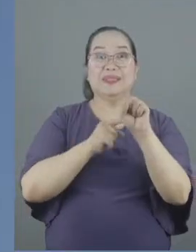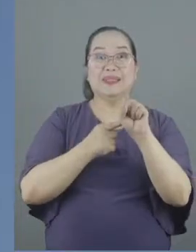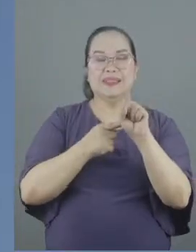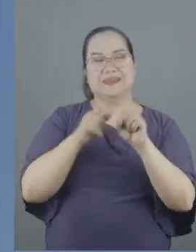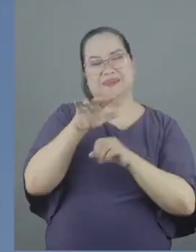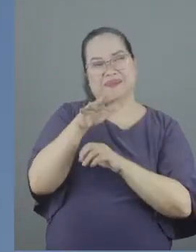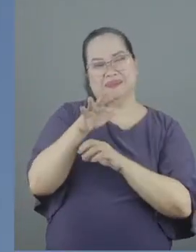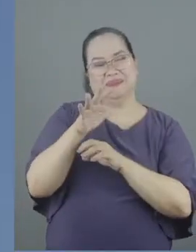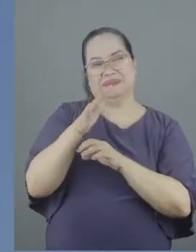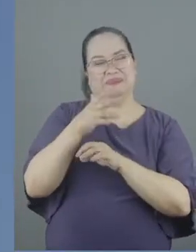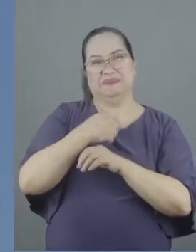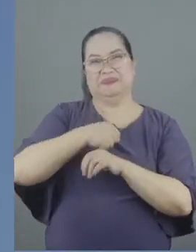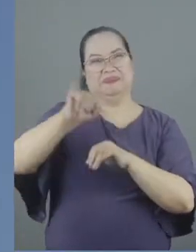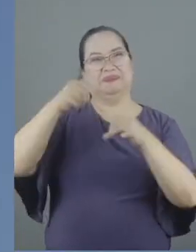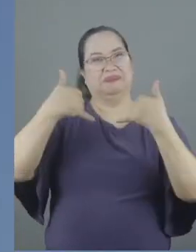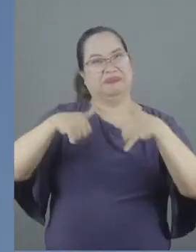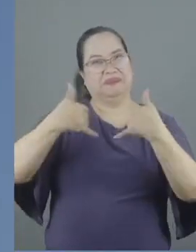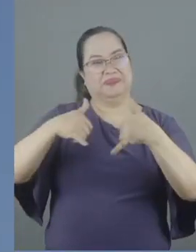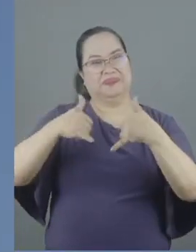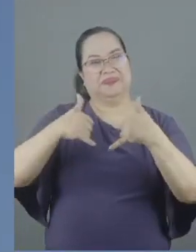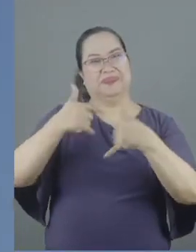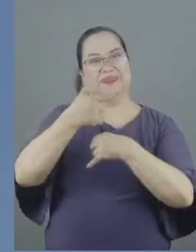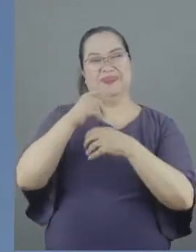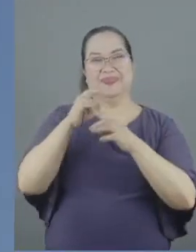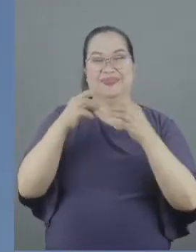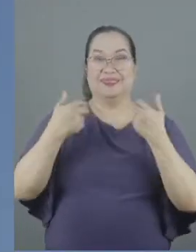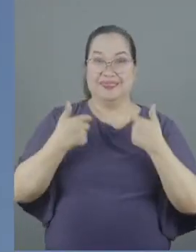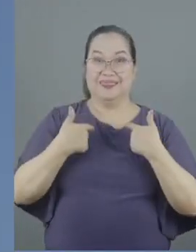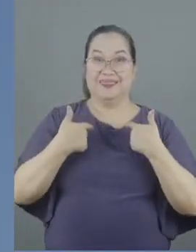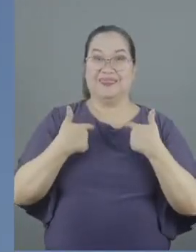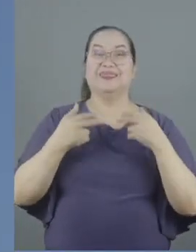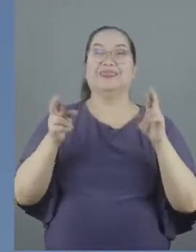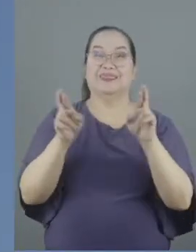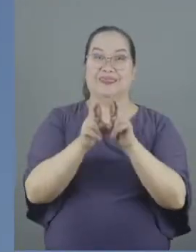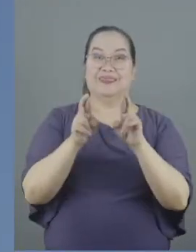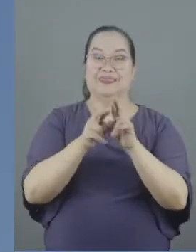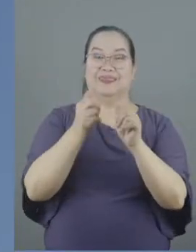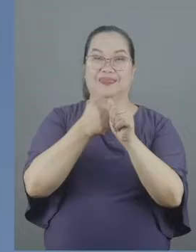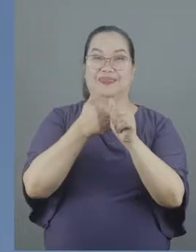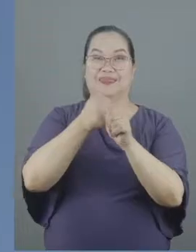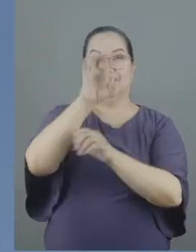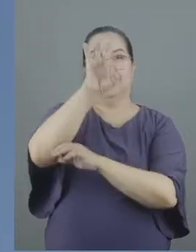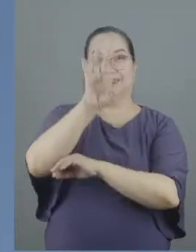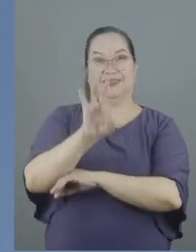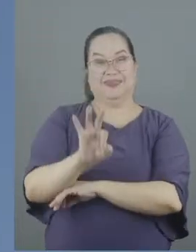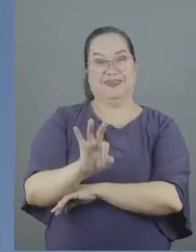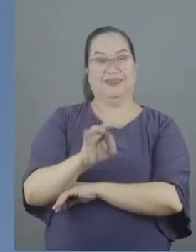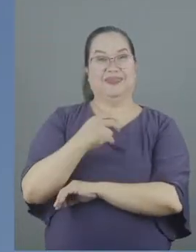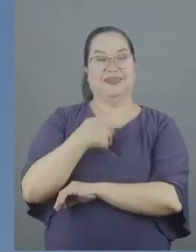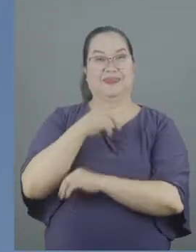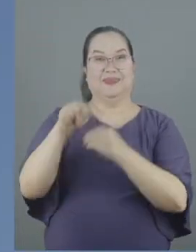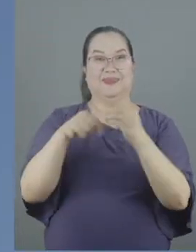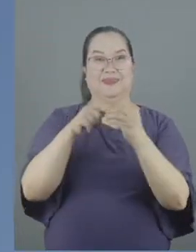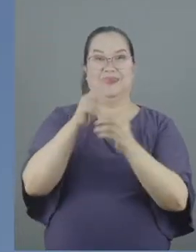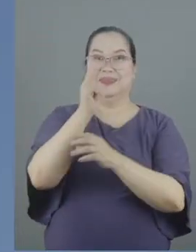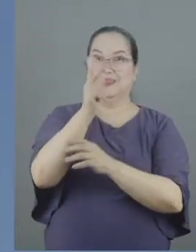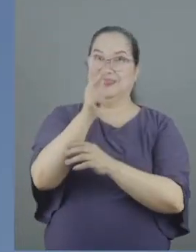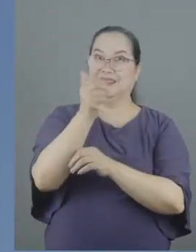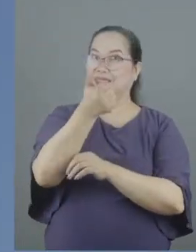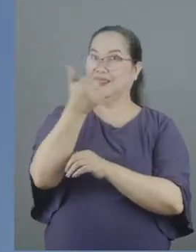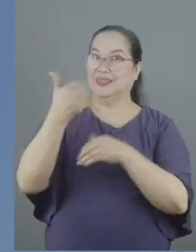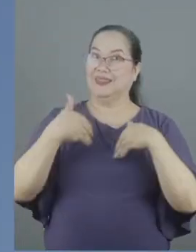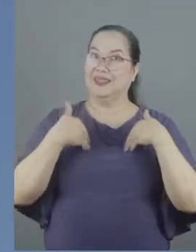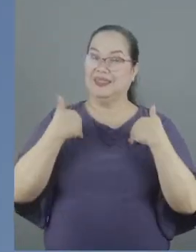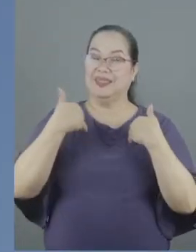random badminton game, we now regularly meet every Friday with an average of around 30 other young